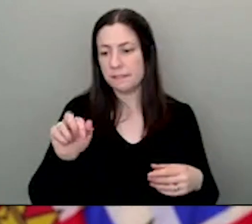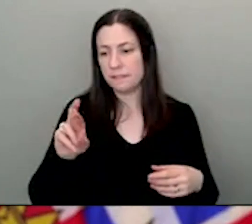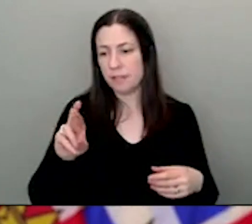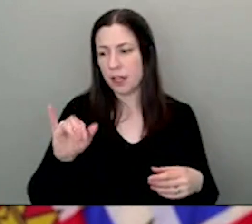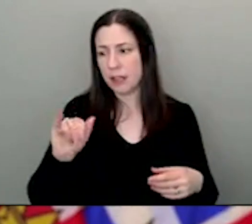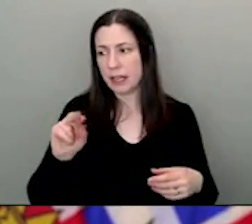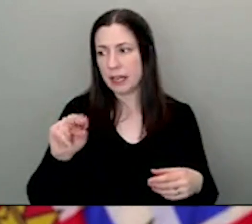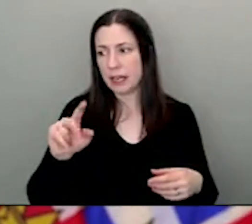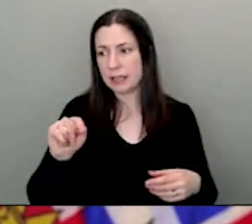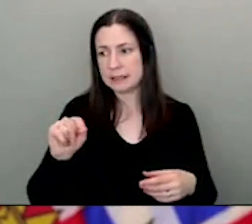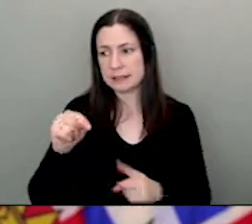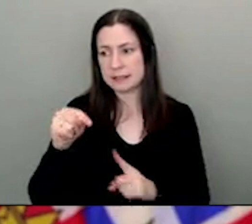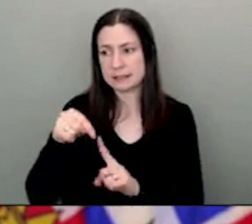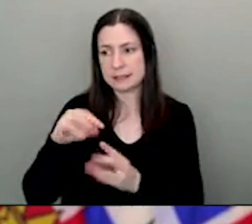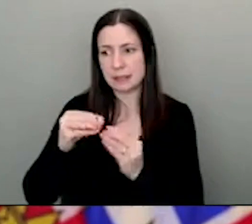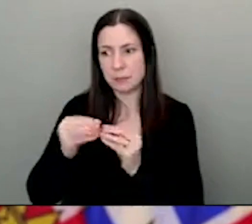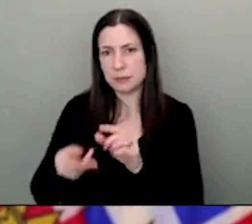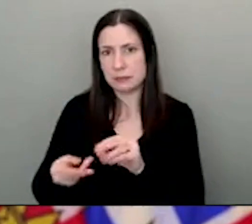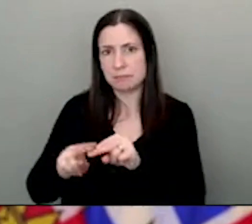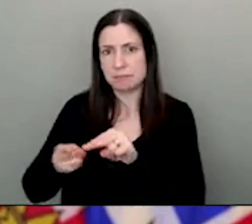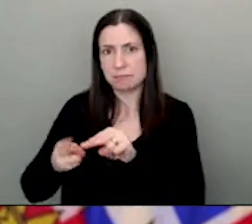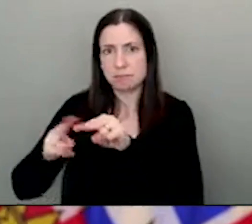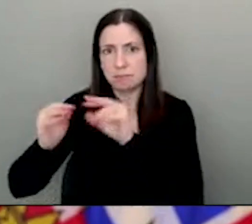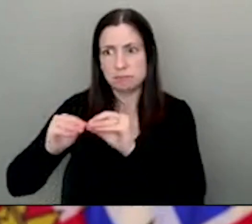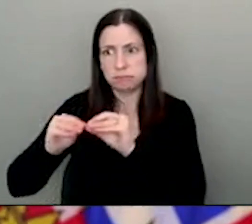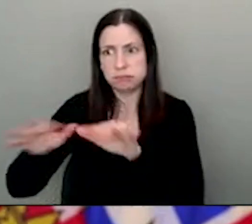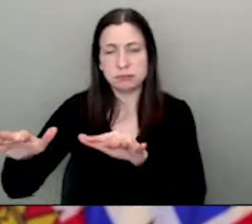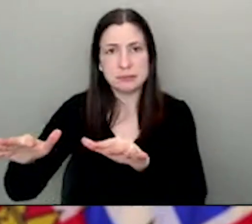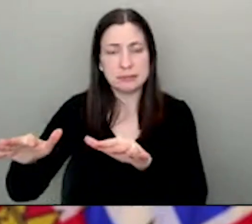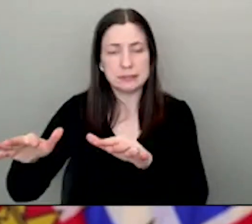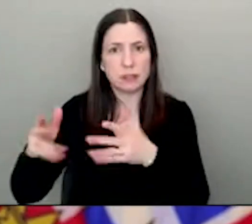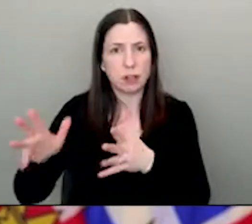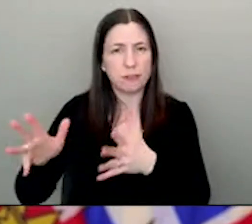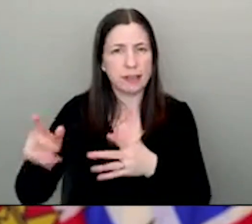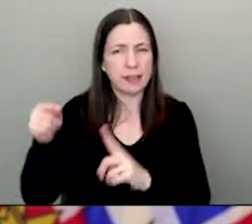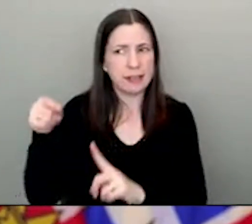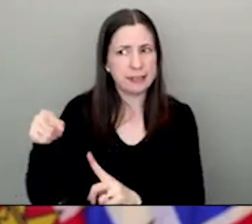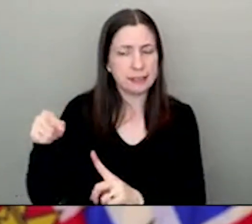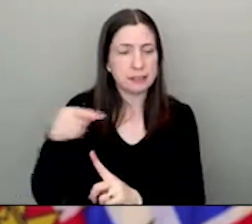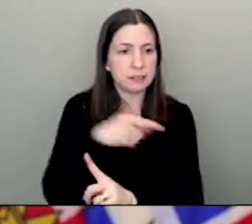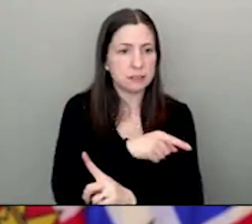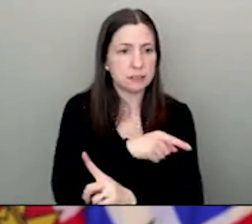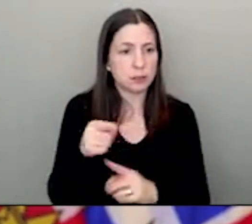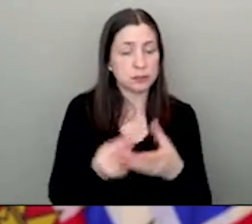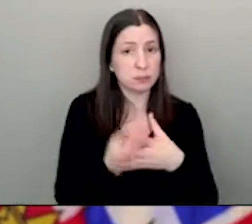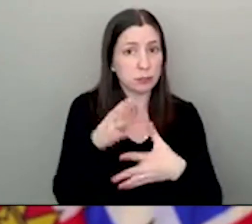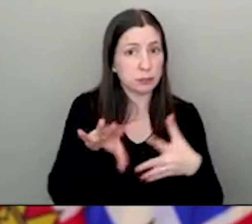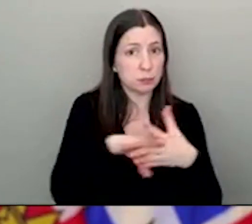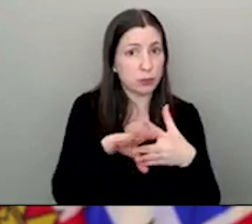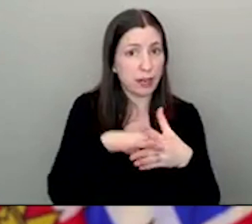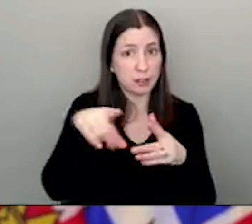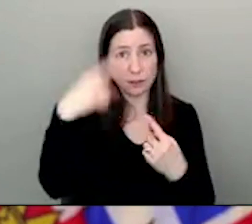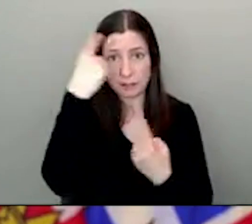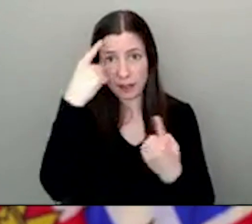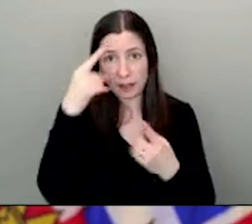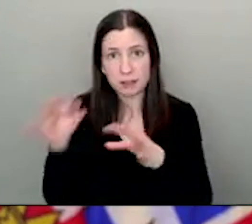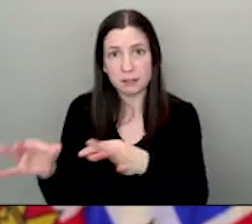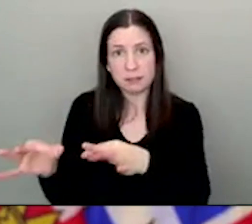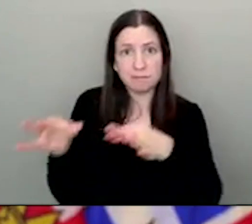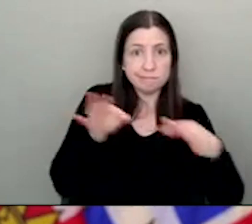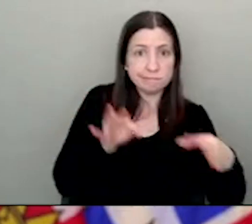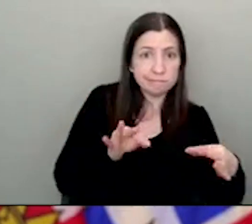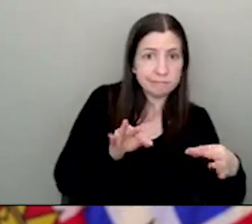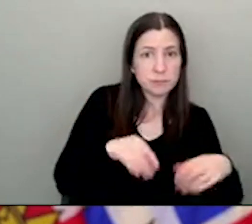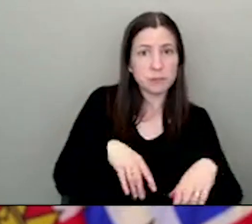Frasier health region and in the lower mainland, have you given any thought to possibly starting spring break sooner, sending kids